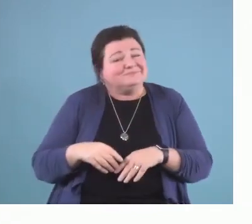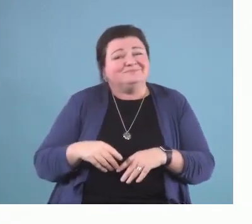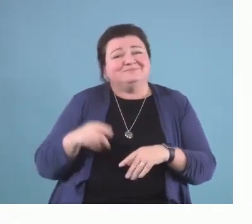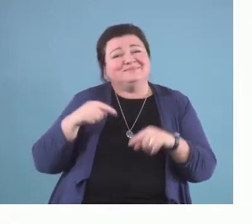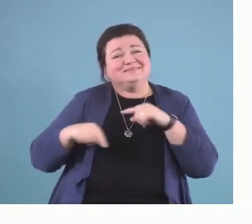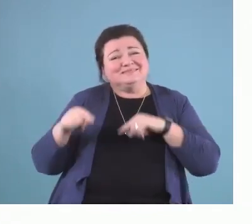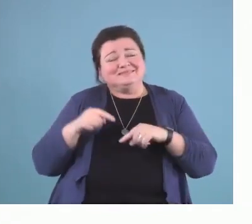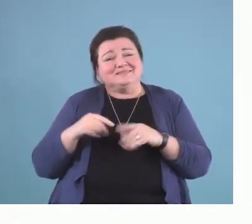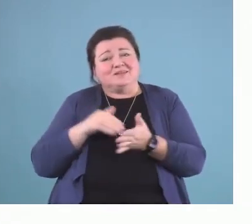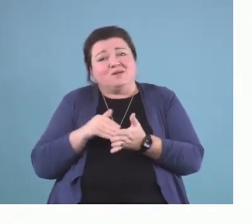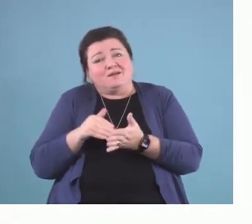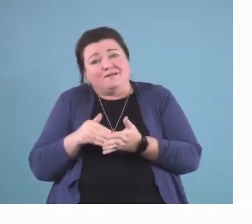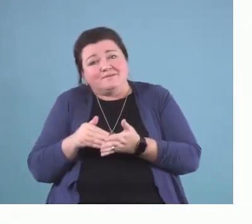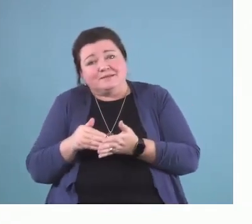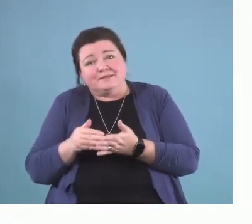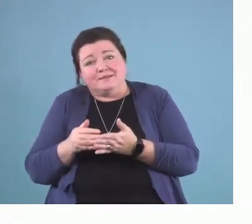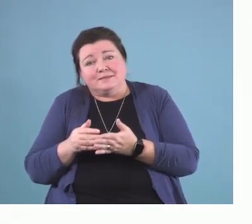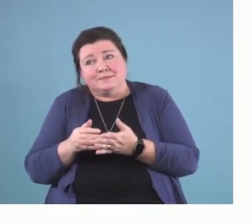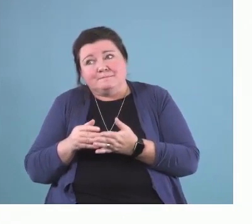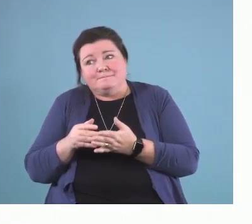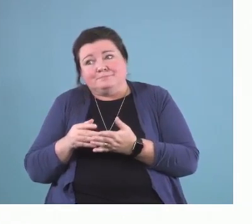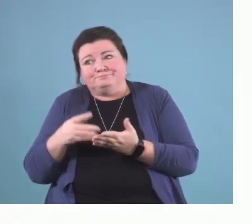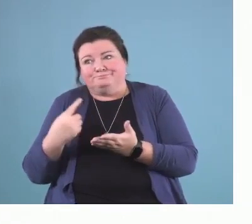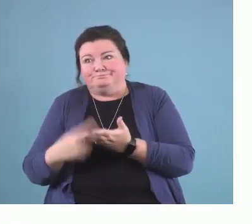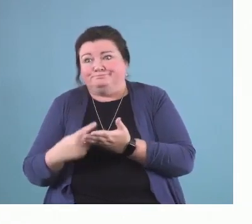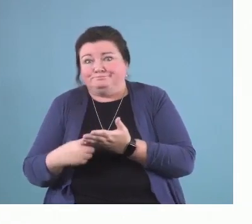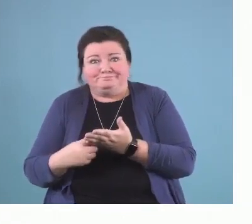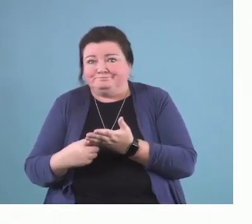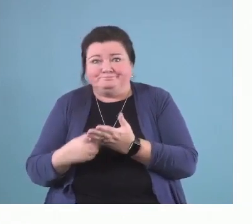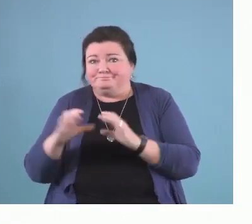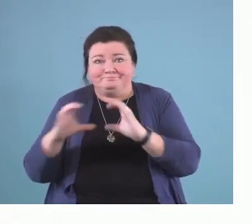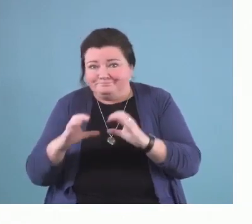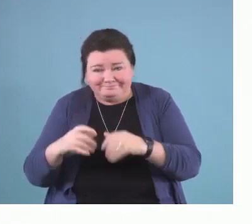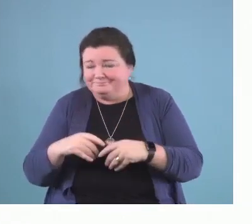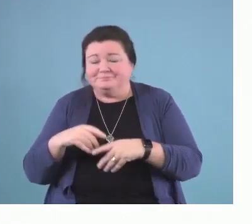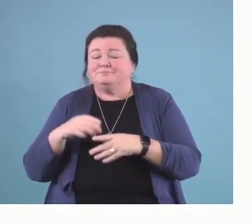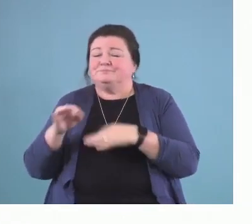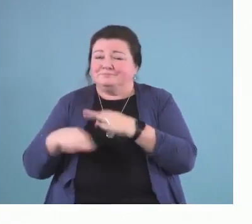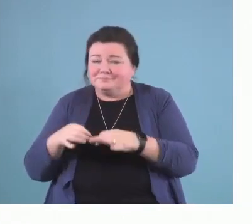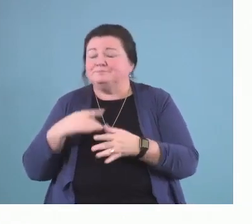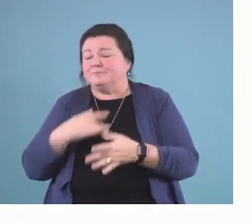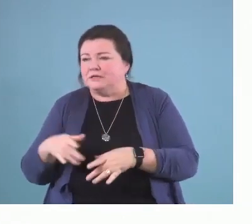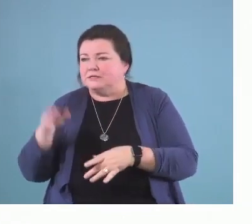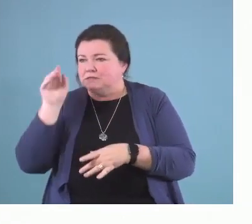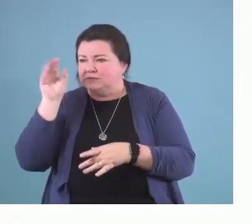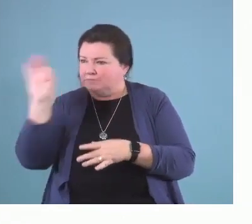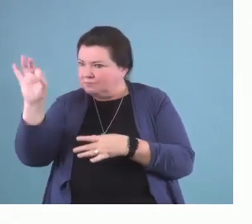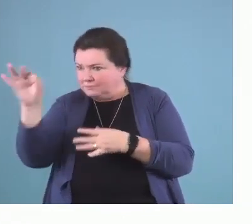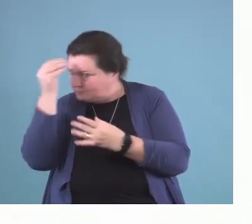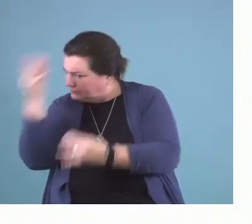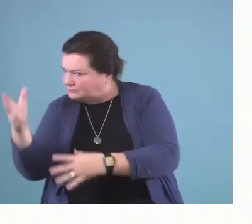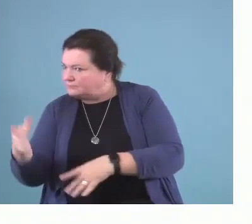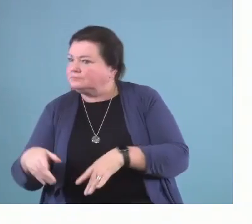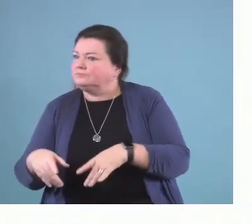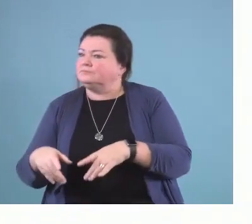back on lecturing because we don't have the skill set often to actually take them down a motivational